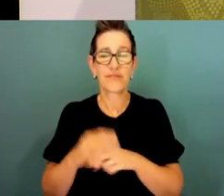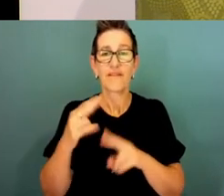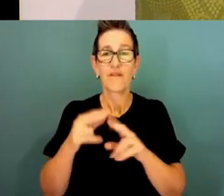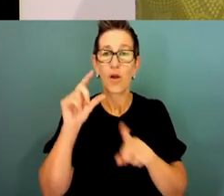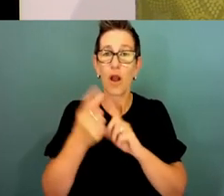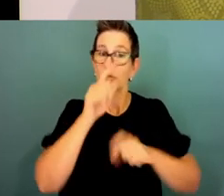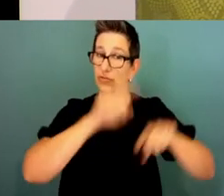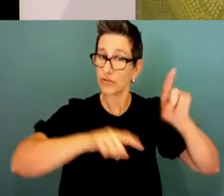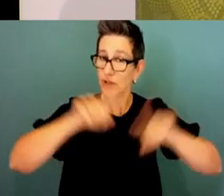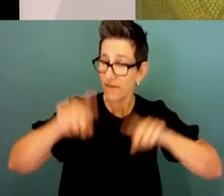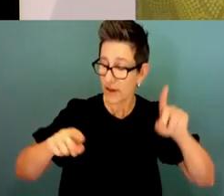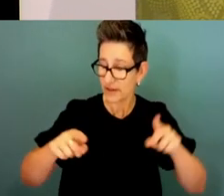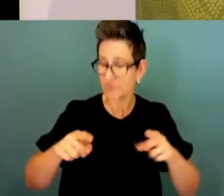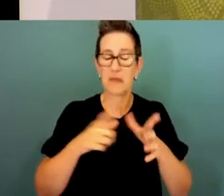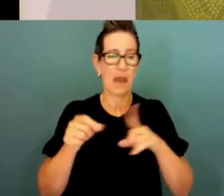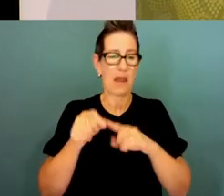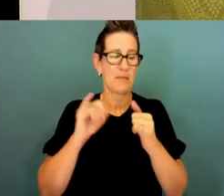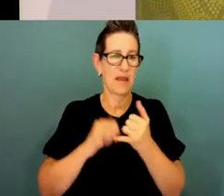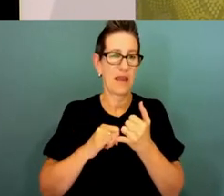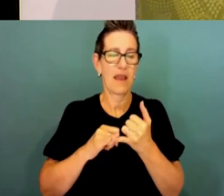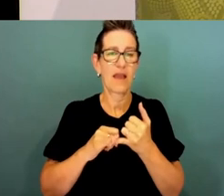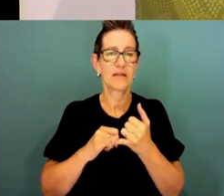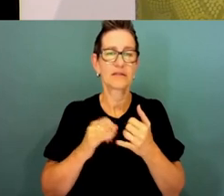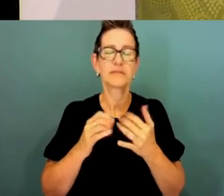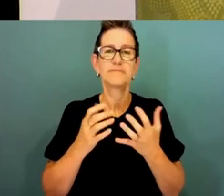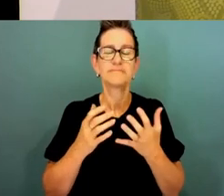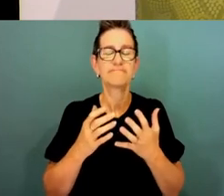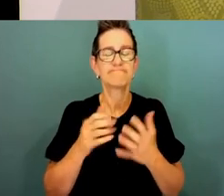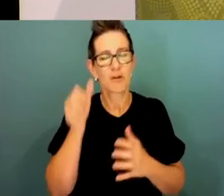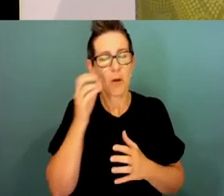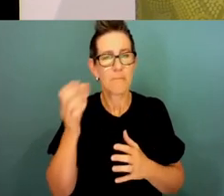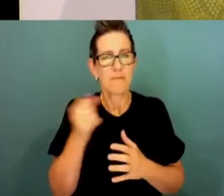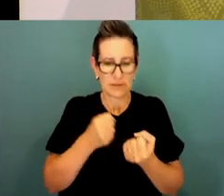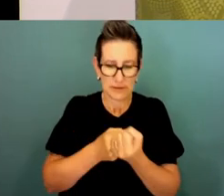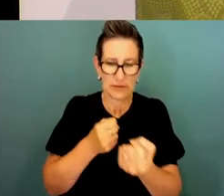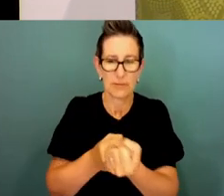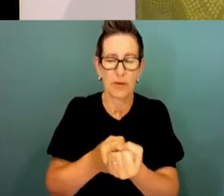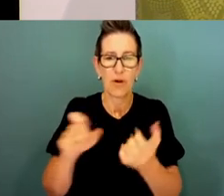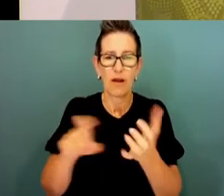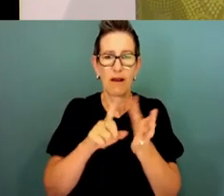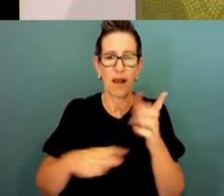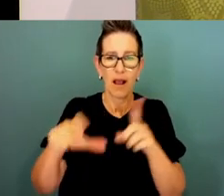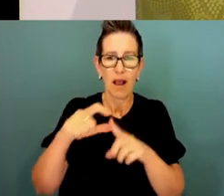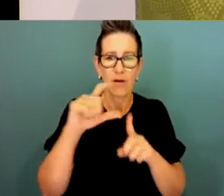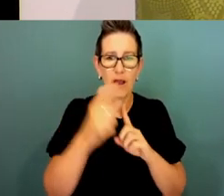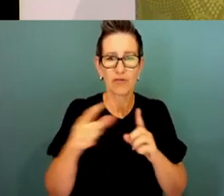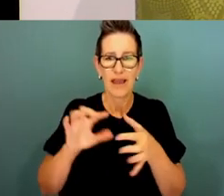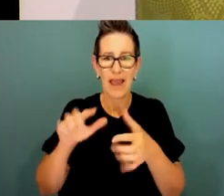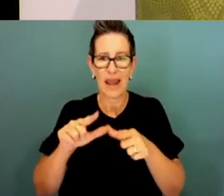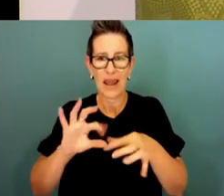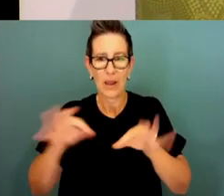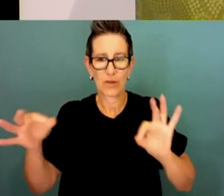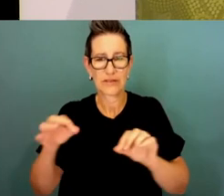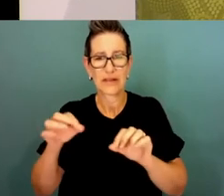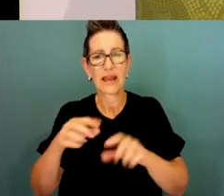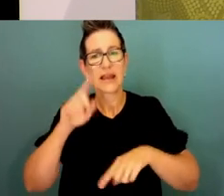culturally and linguistically diverse workforce to reflect the community we serve. In 2022, almost a quarter of